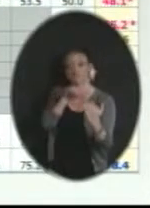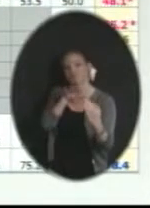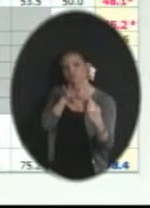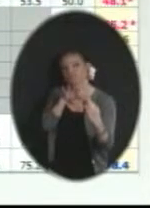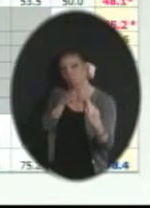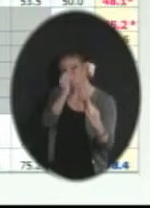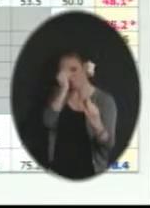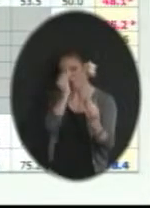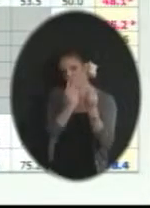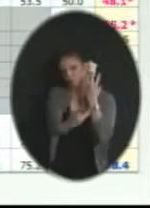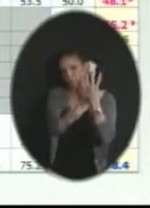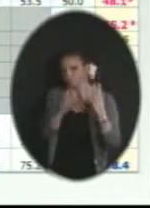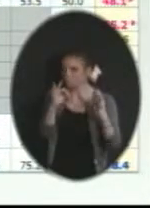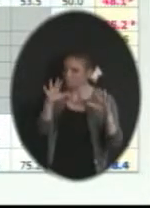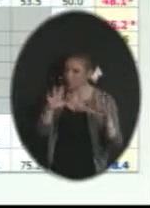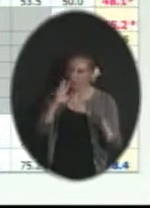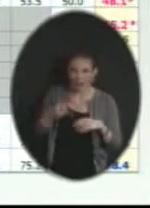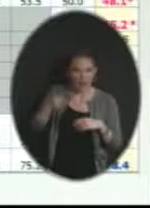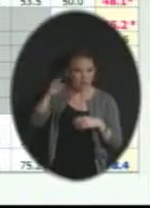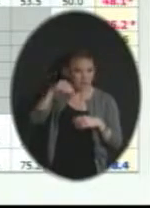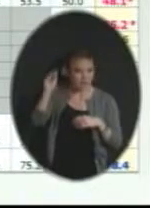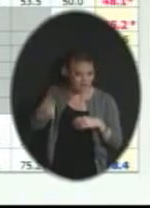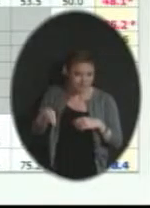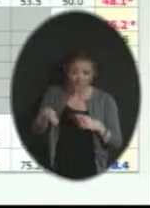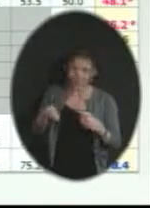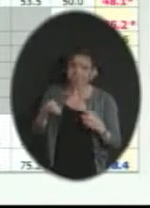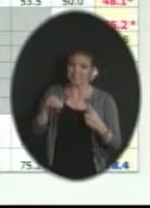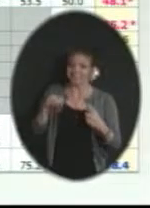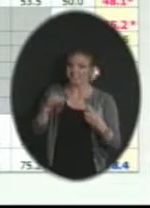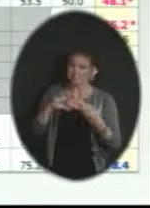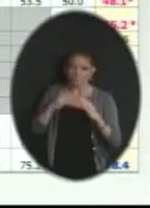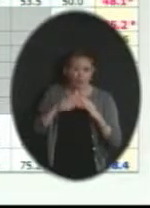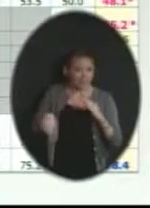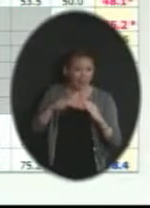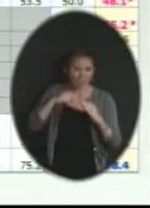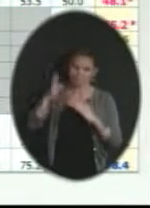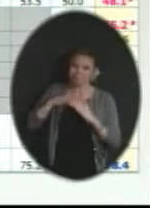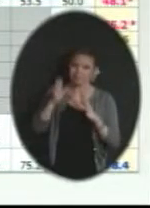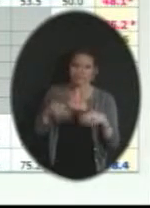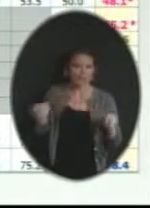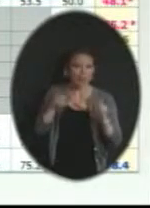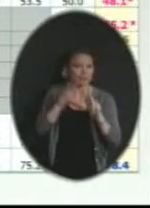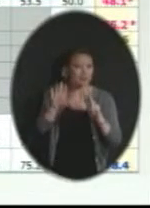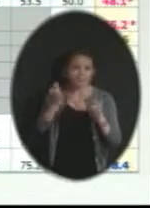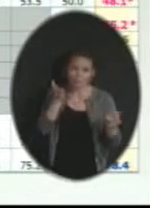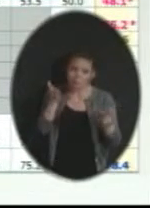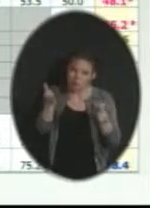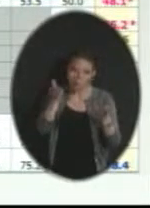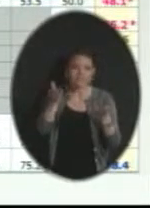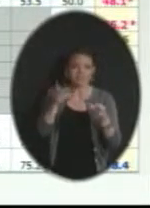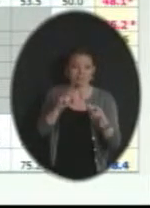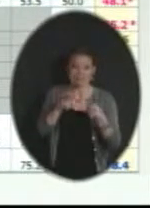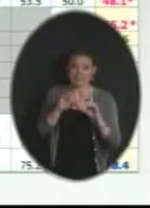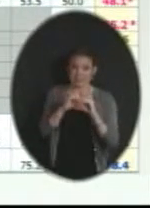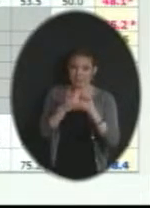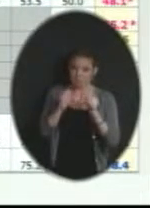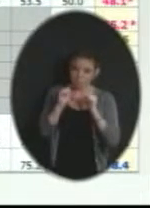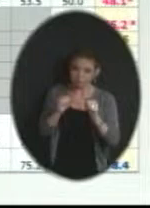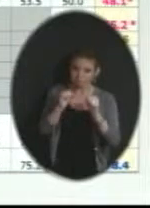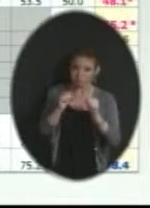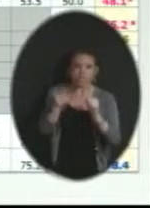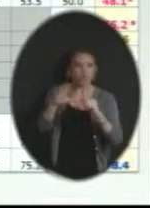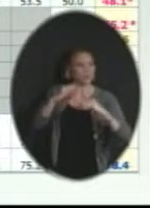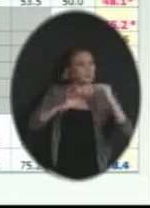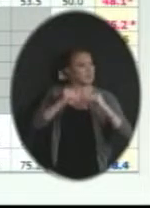And that's a very high percentage and the community gets an excellent value for their services and also the district maintains its facilities.